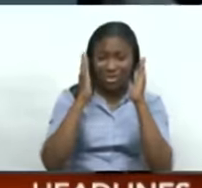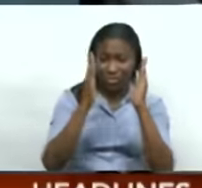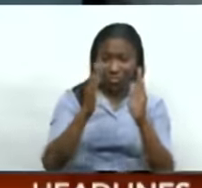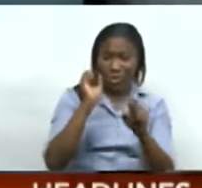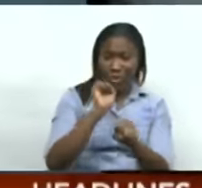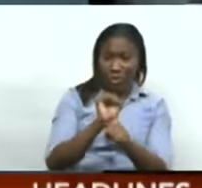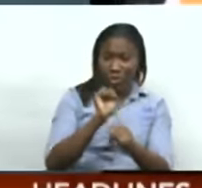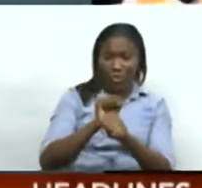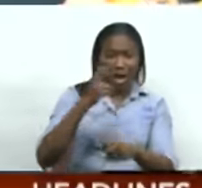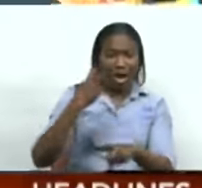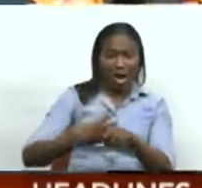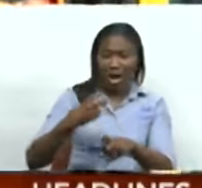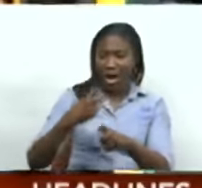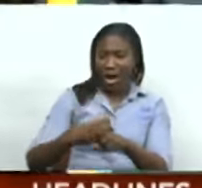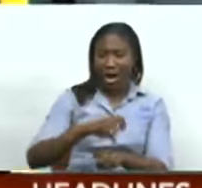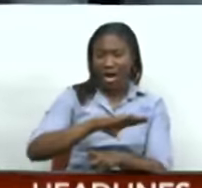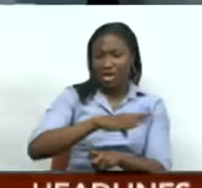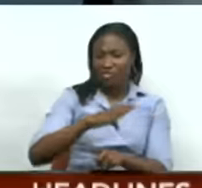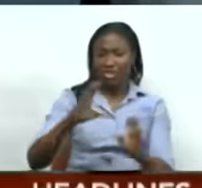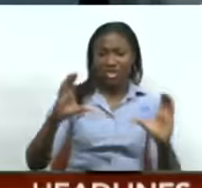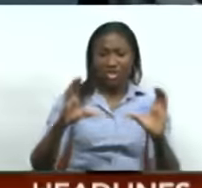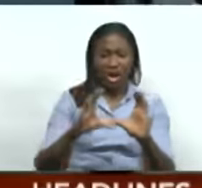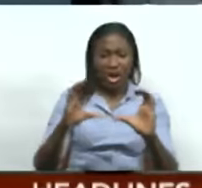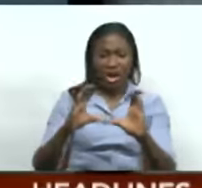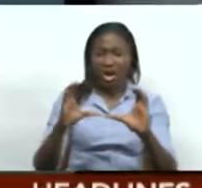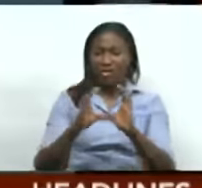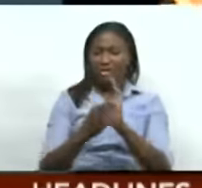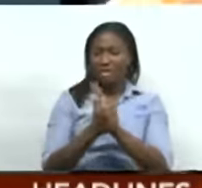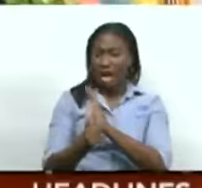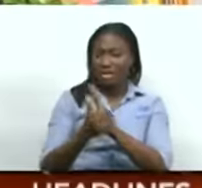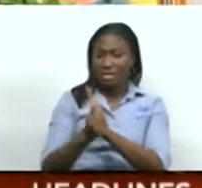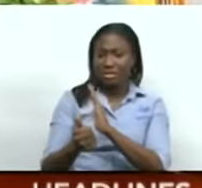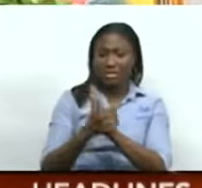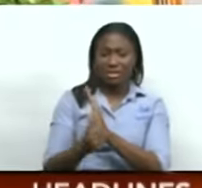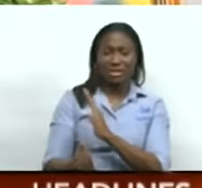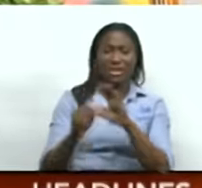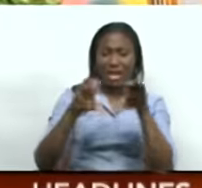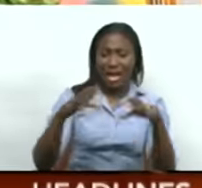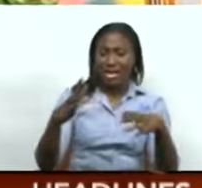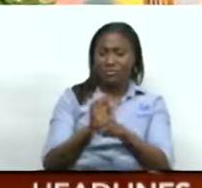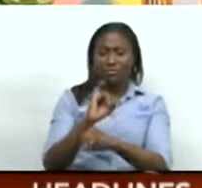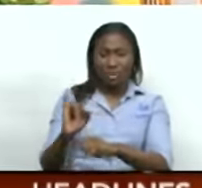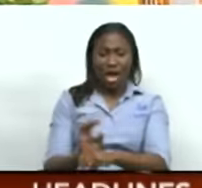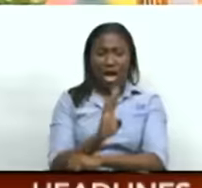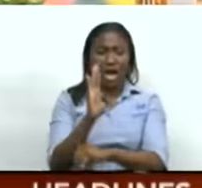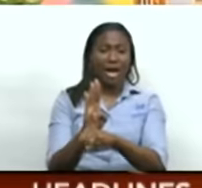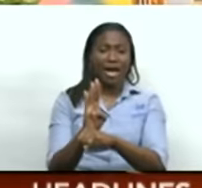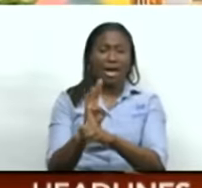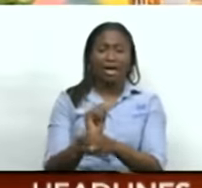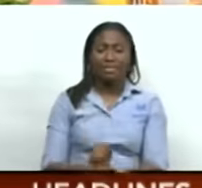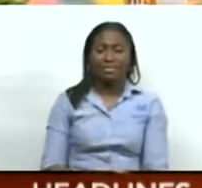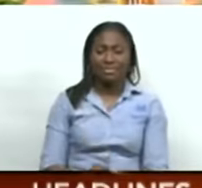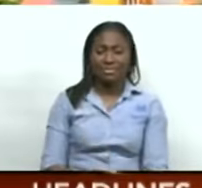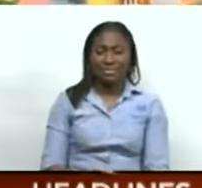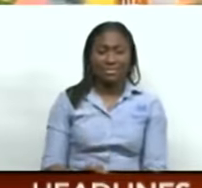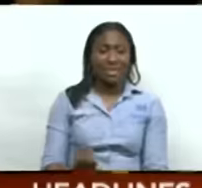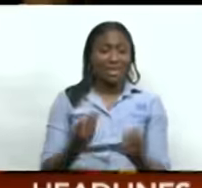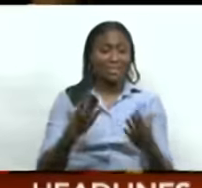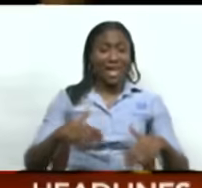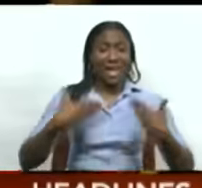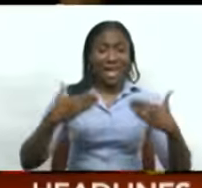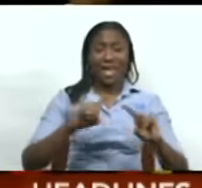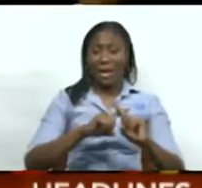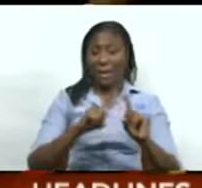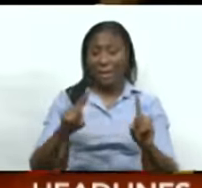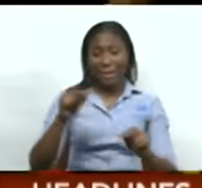culminating in their Certificate for Vocational Skill that offers them a career path in life. But amidst the joy came a reminder that one